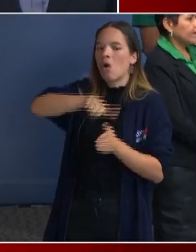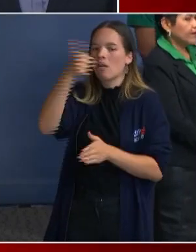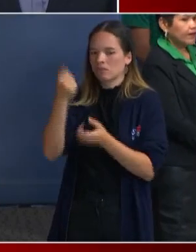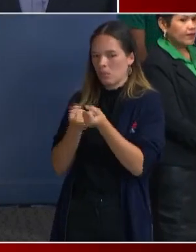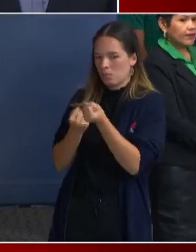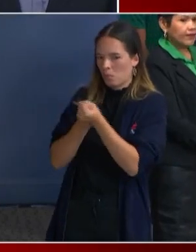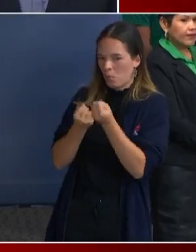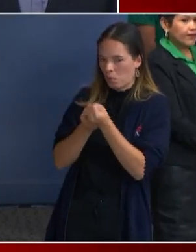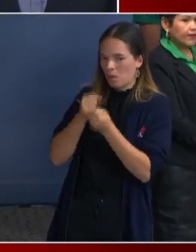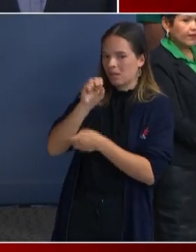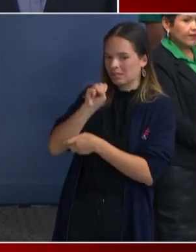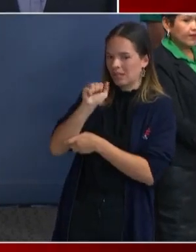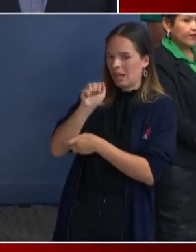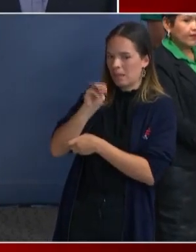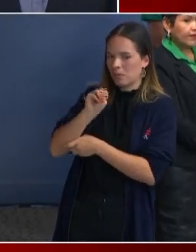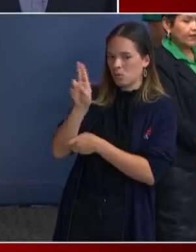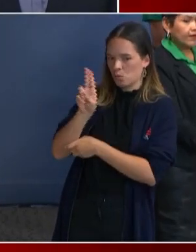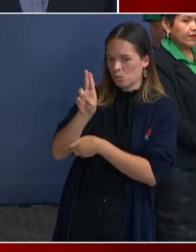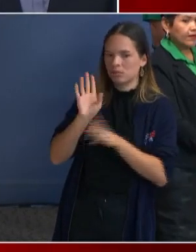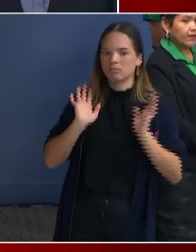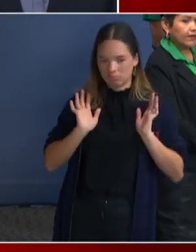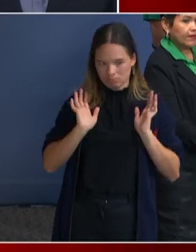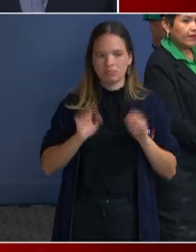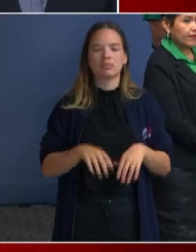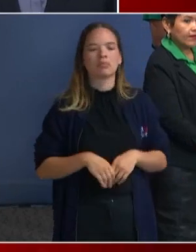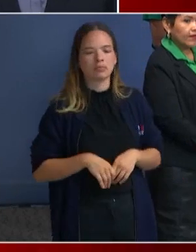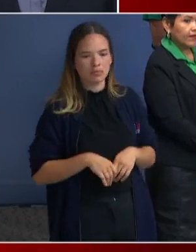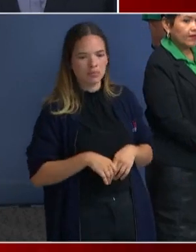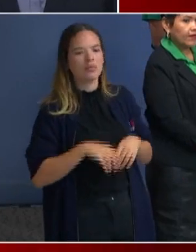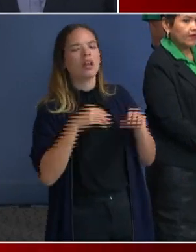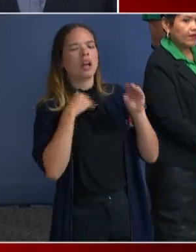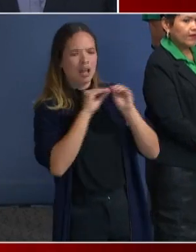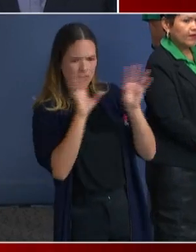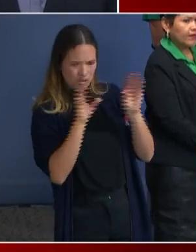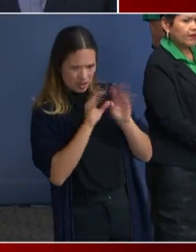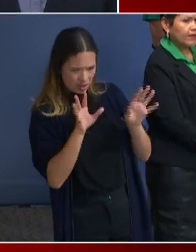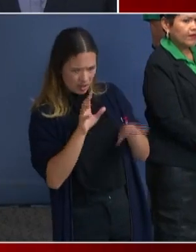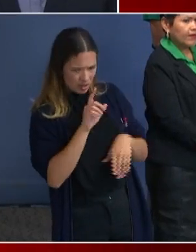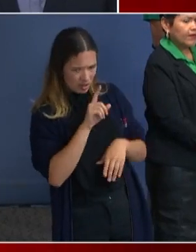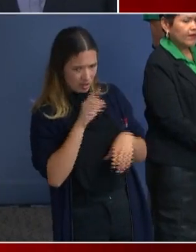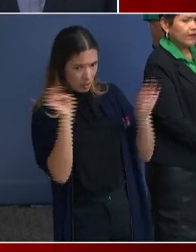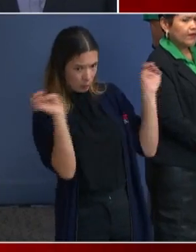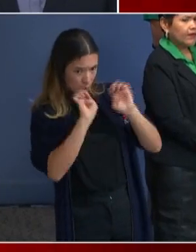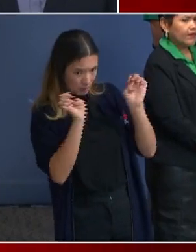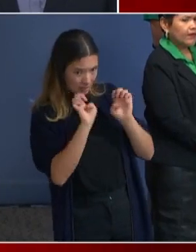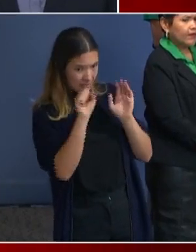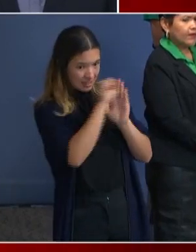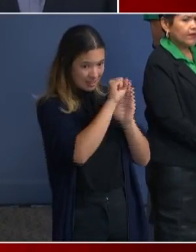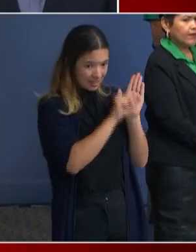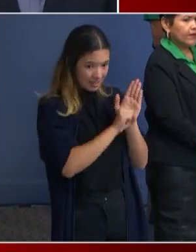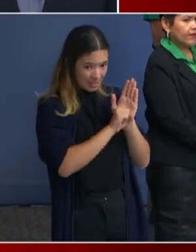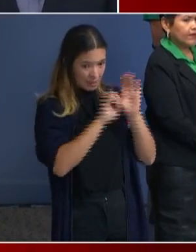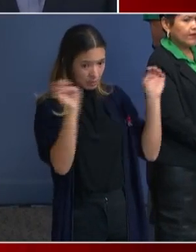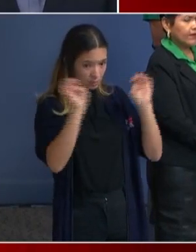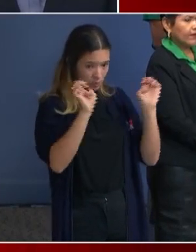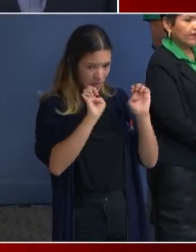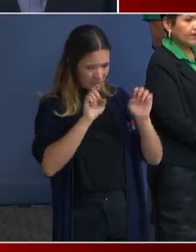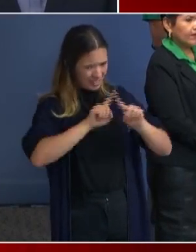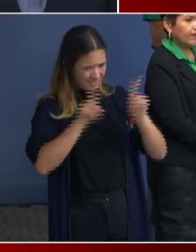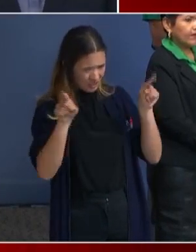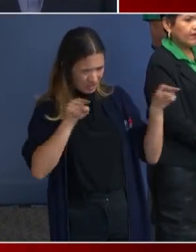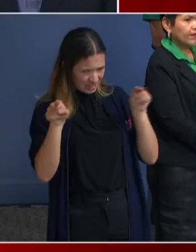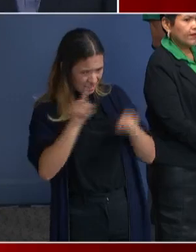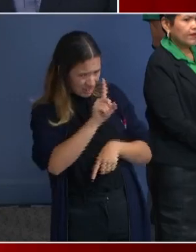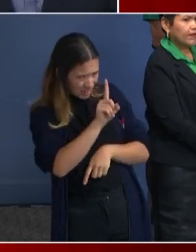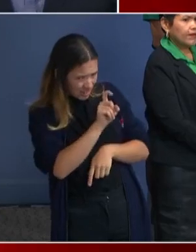the difference between a state of emergency and declaring a public emergency? Is there, is there, is there different between there?